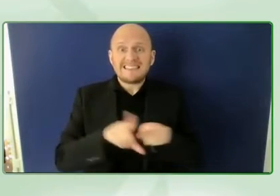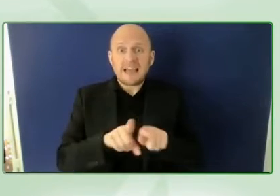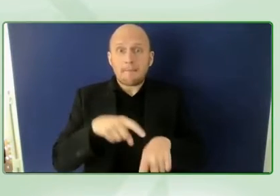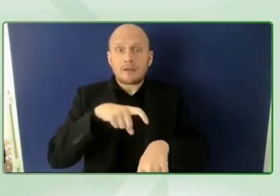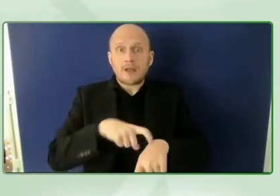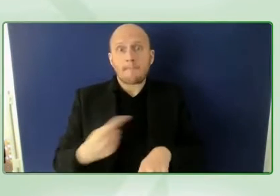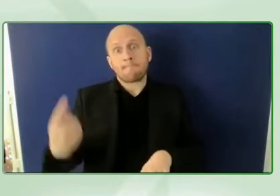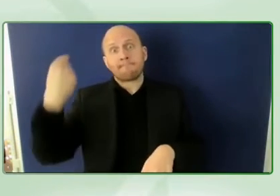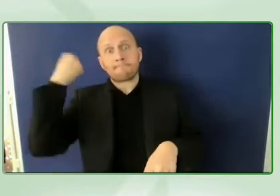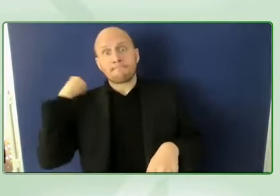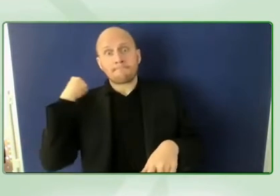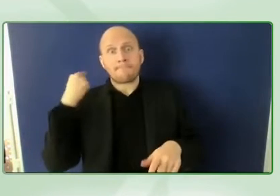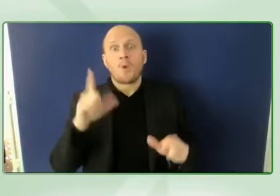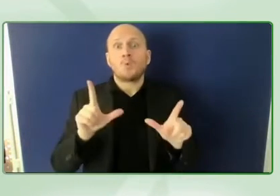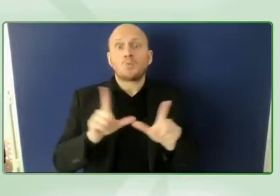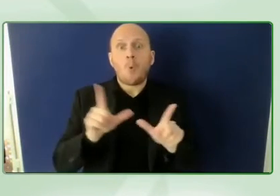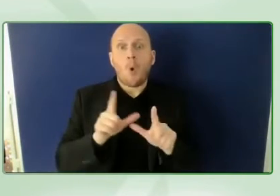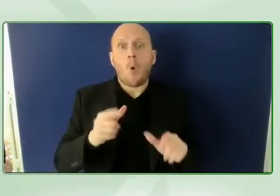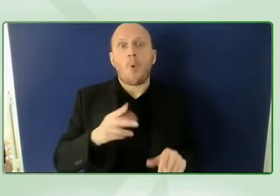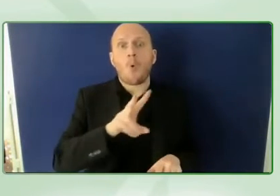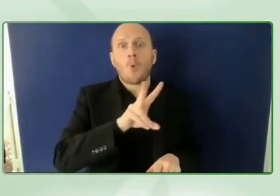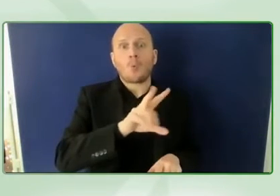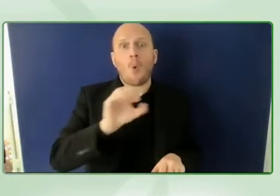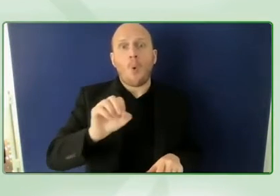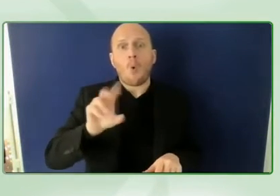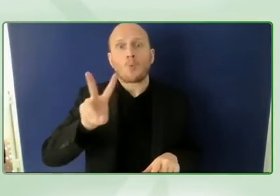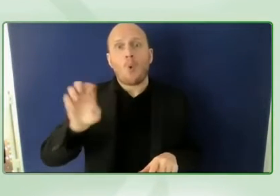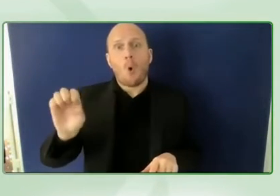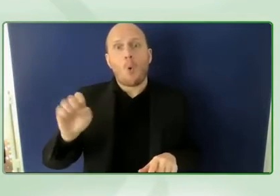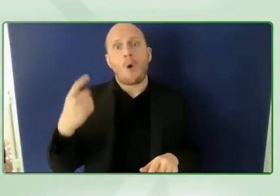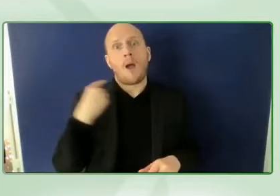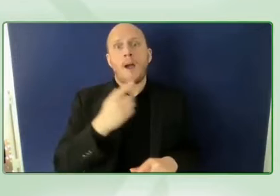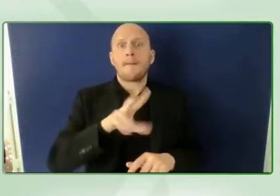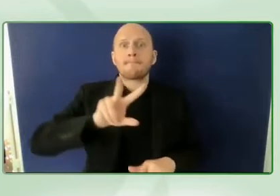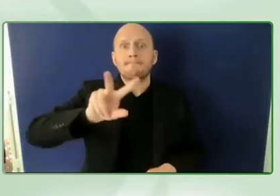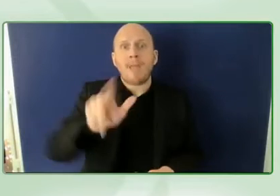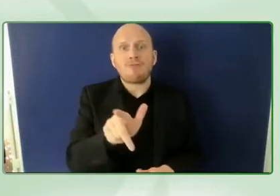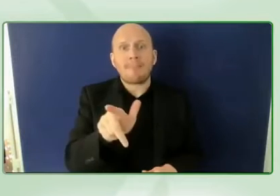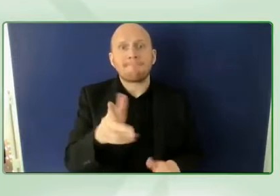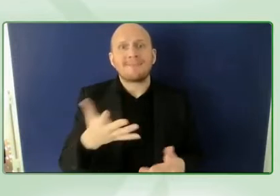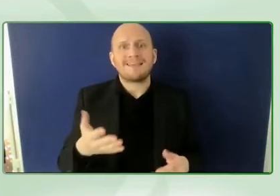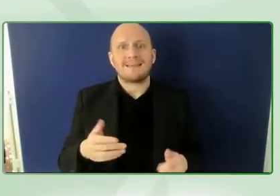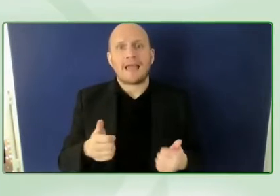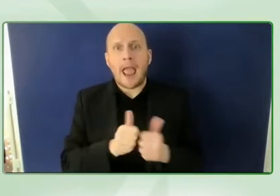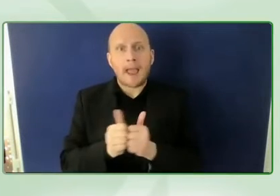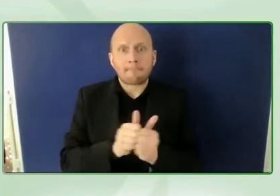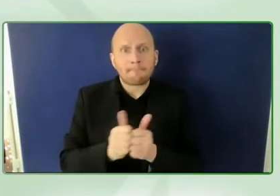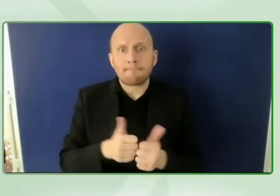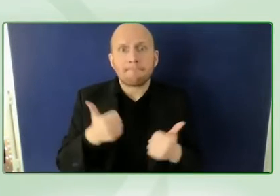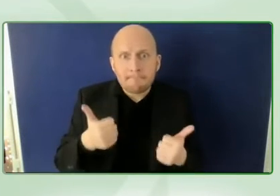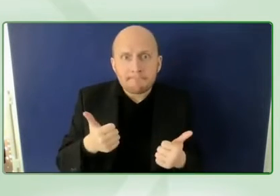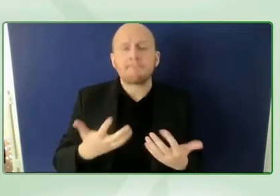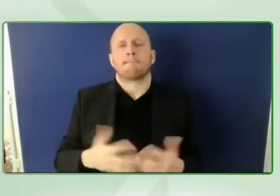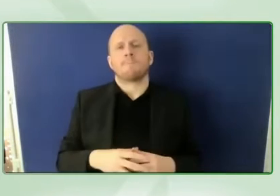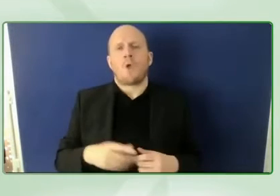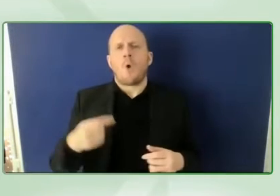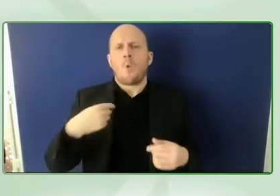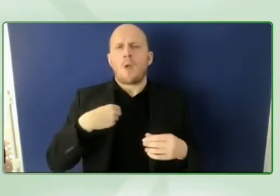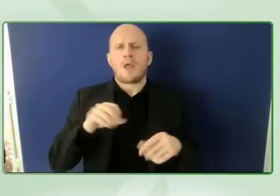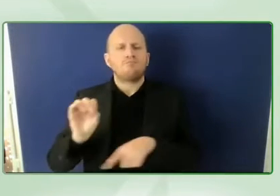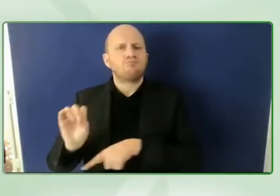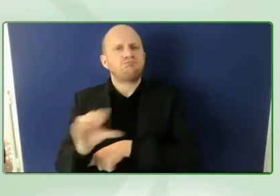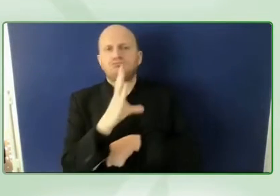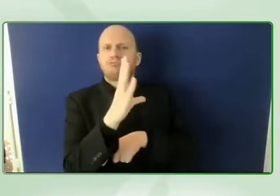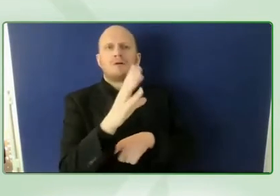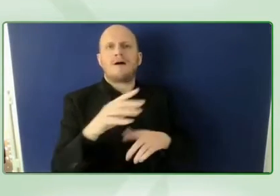we've generated a lot of awareness for the campaign so the film that we launched which was 90 seconds long and